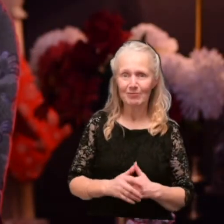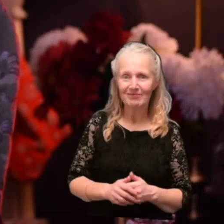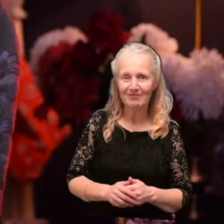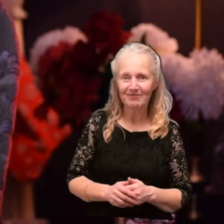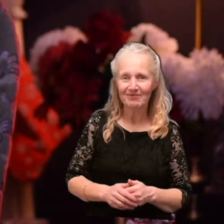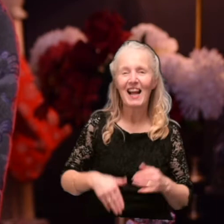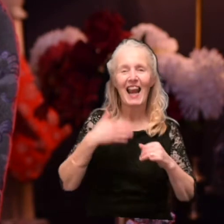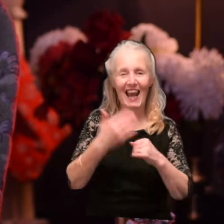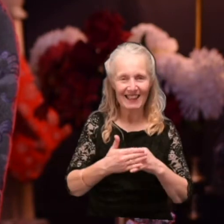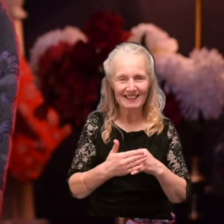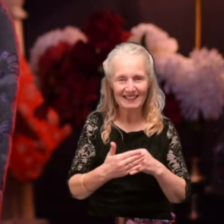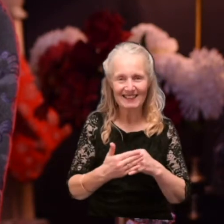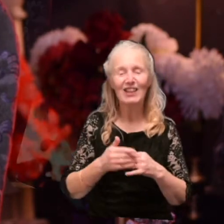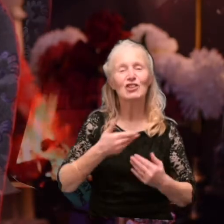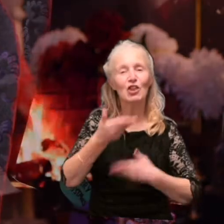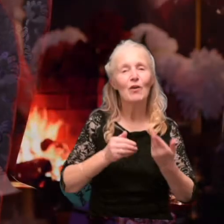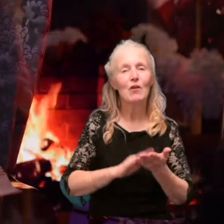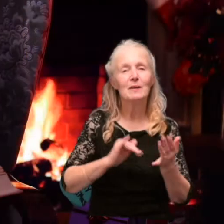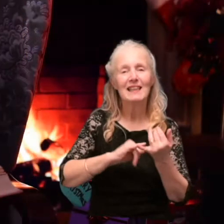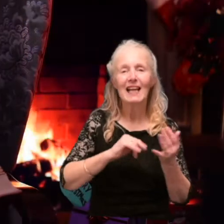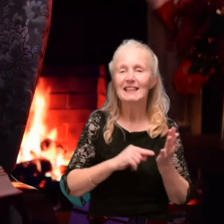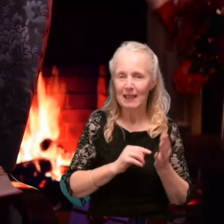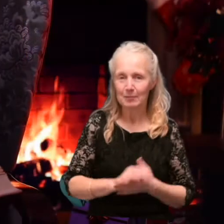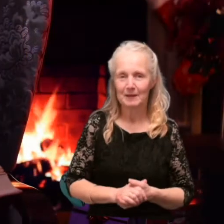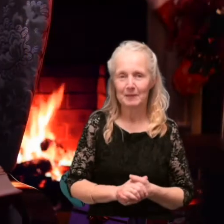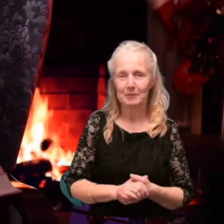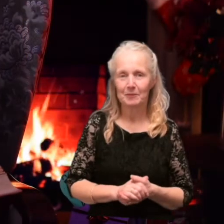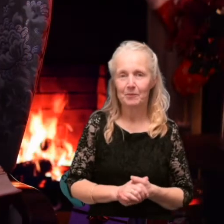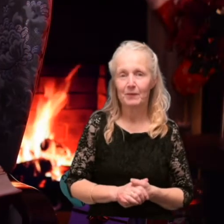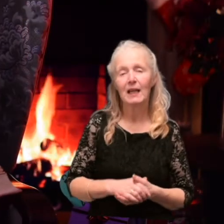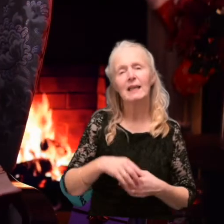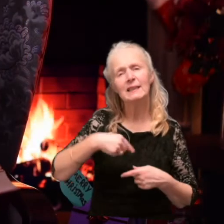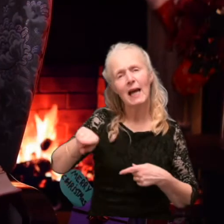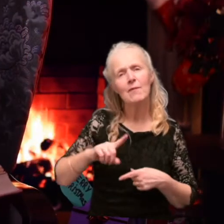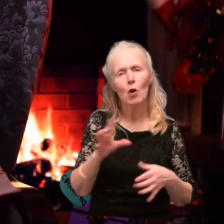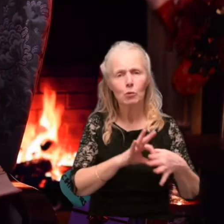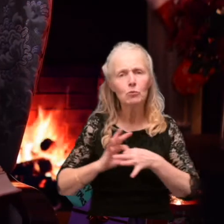Lastly we have a story from Stanley Toombs. A time to be together.